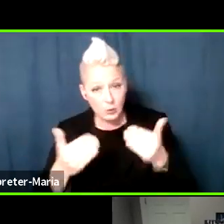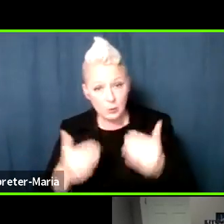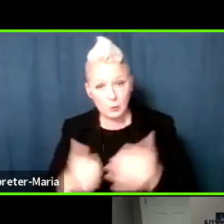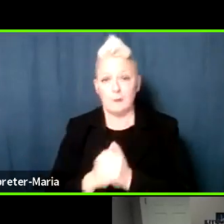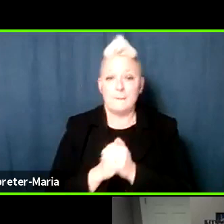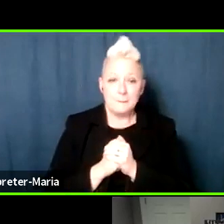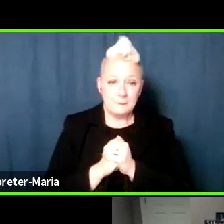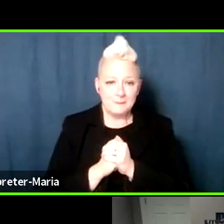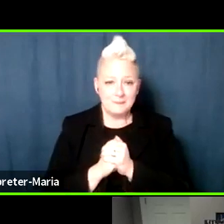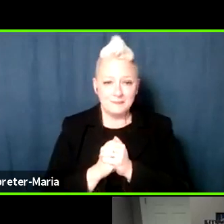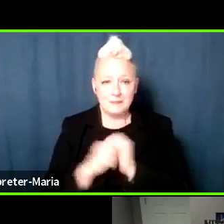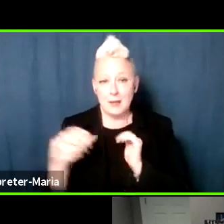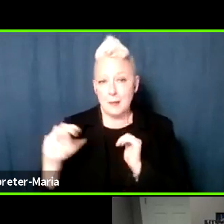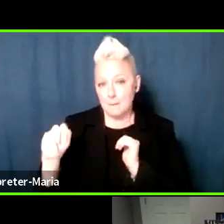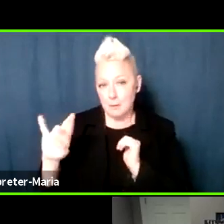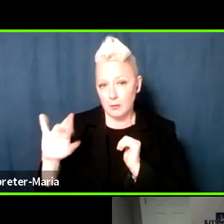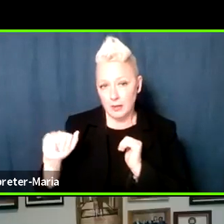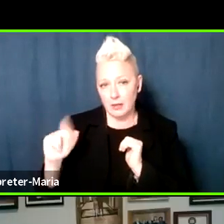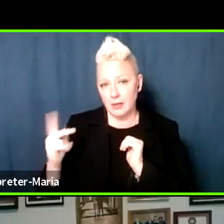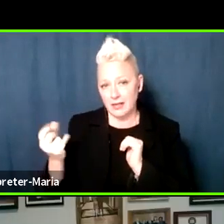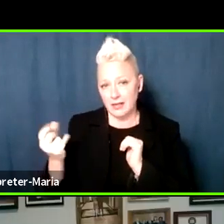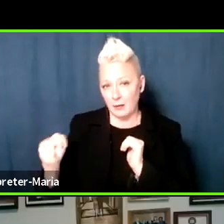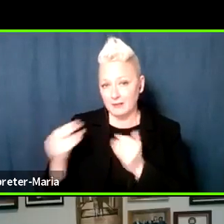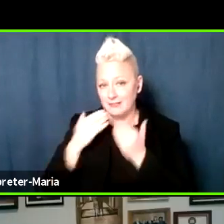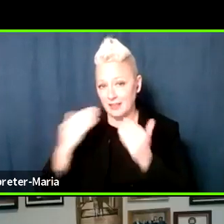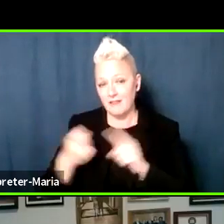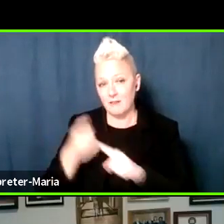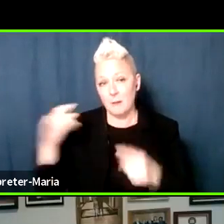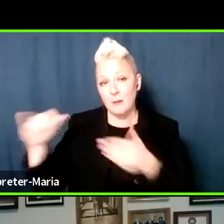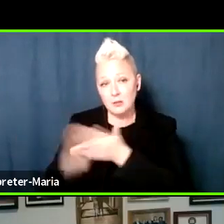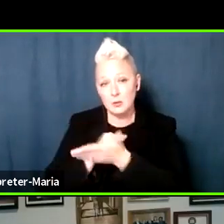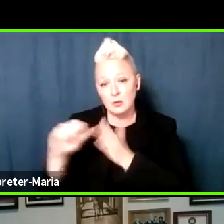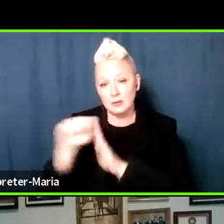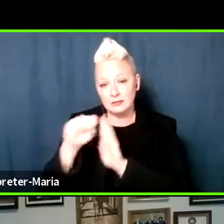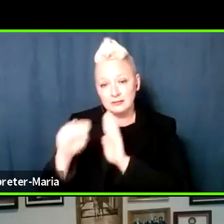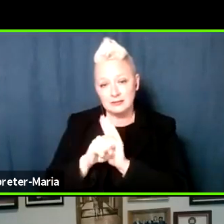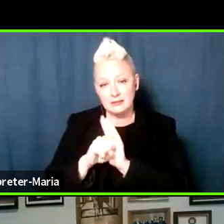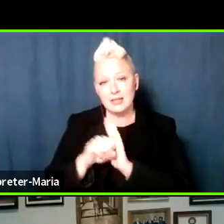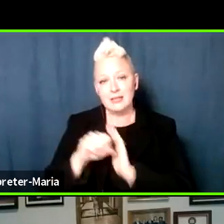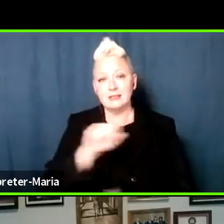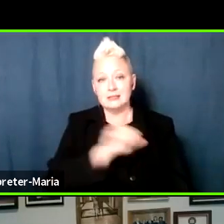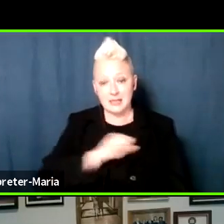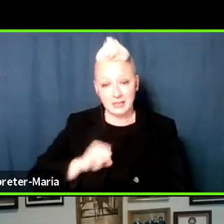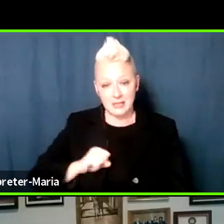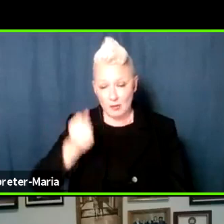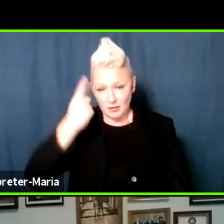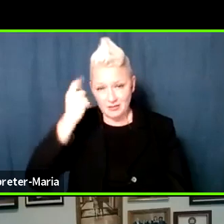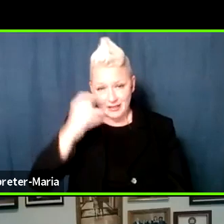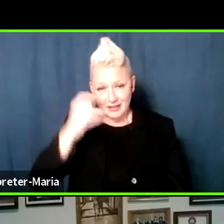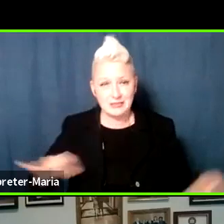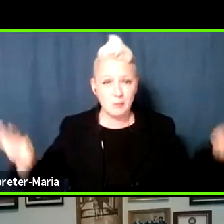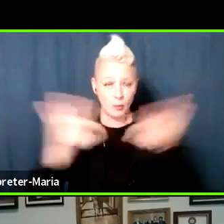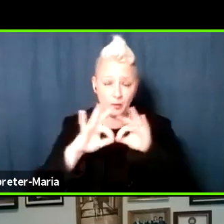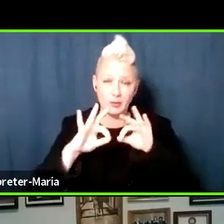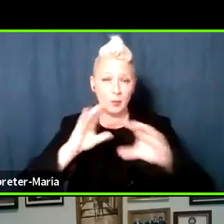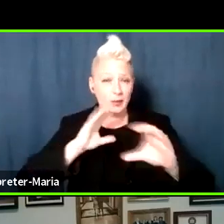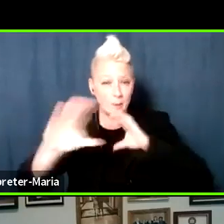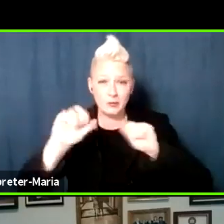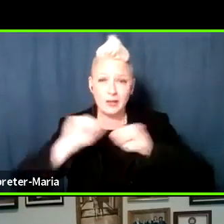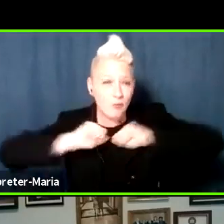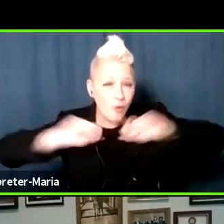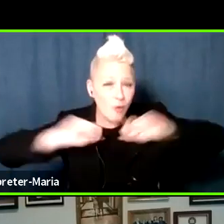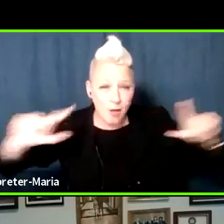much, Maria and Karen, courtesy of the New York State Senate, who understand how important it is that we communicate with everyone.